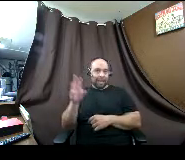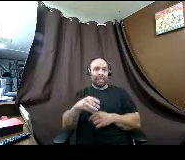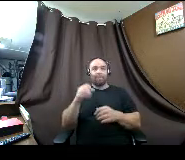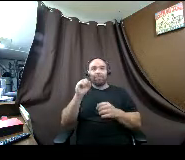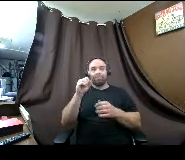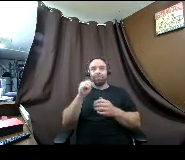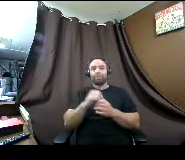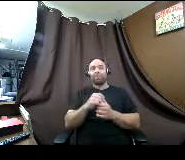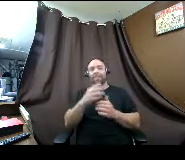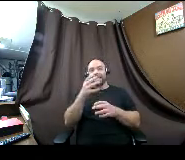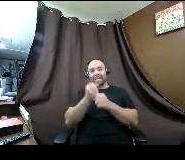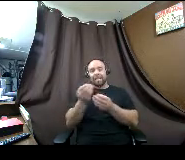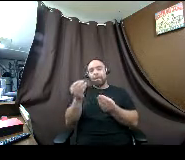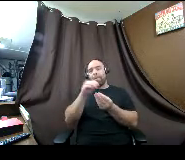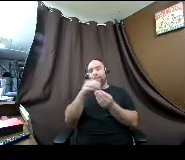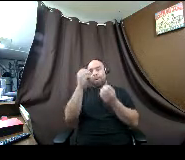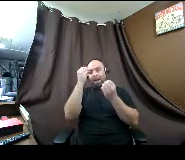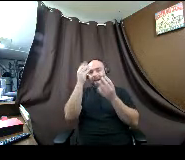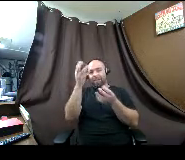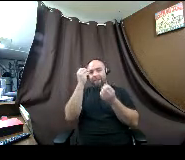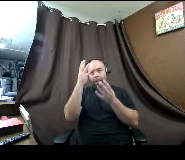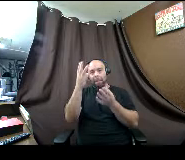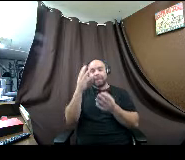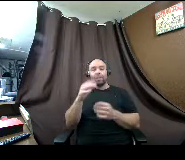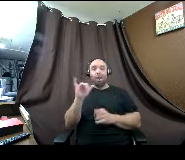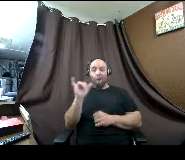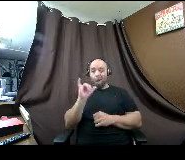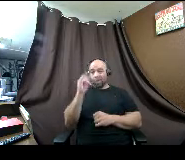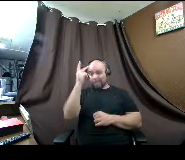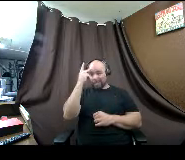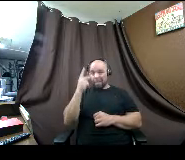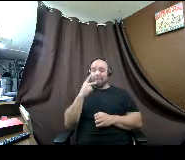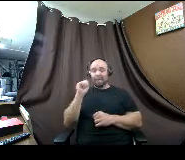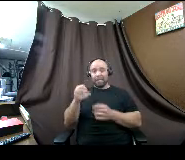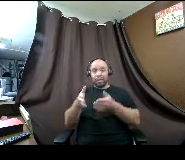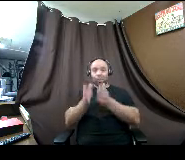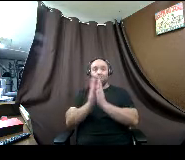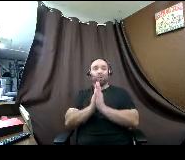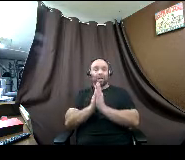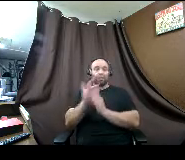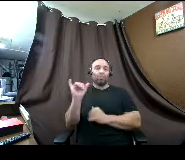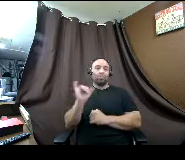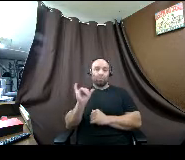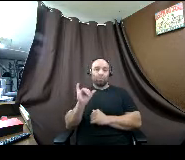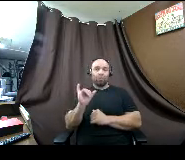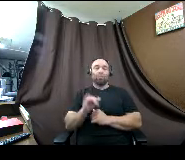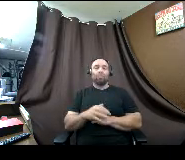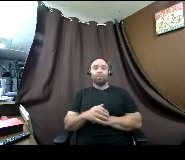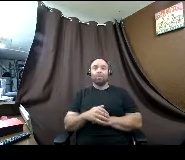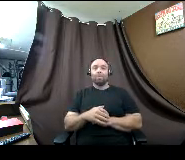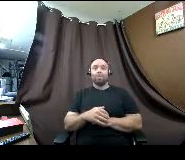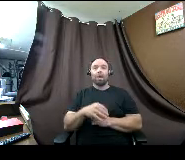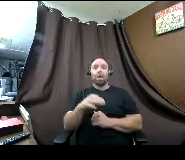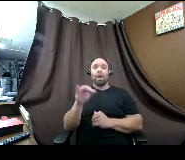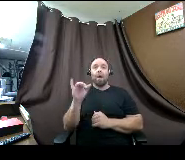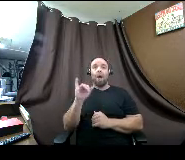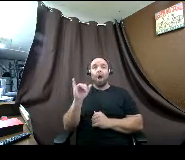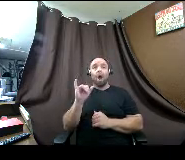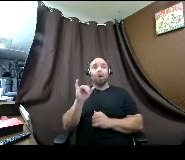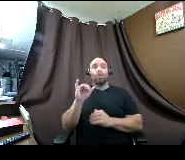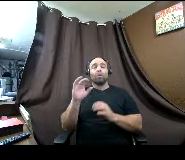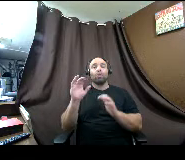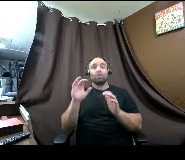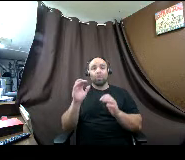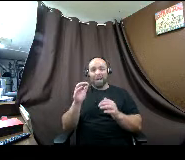additional information and that's where parents can also request request accounts as well um we are also doing a couple more